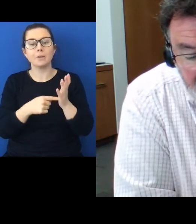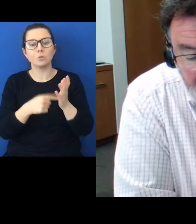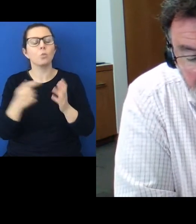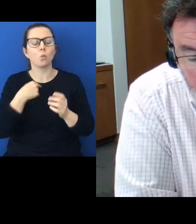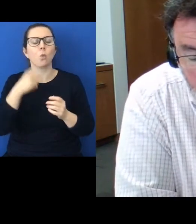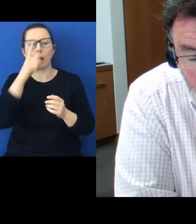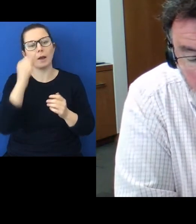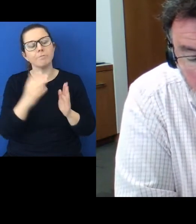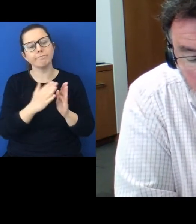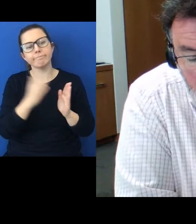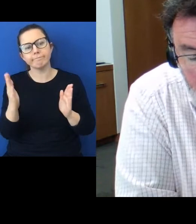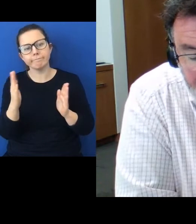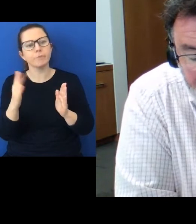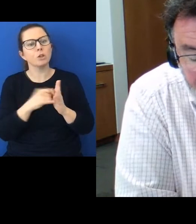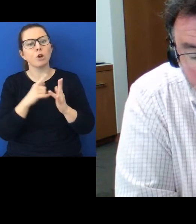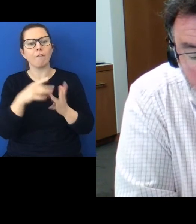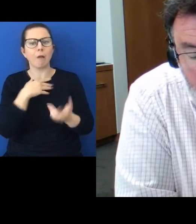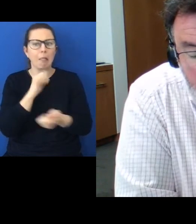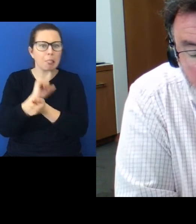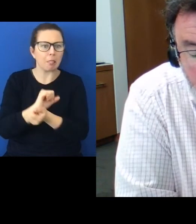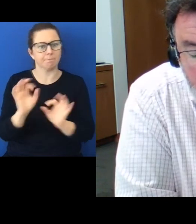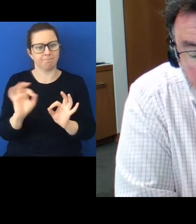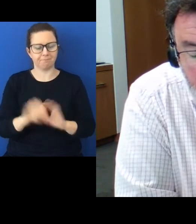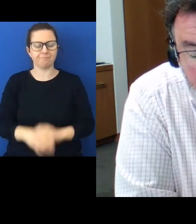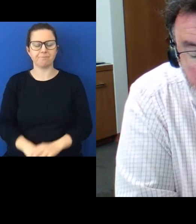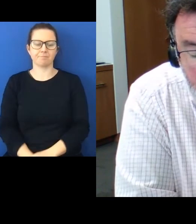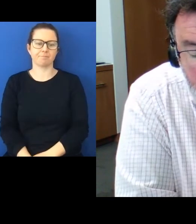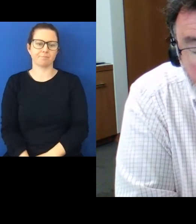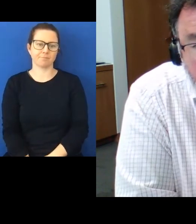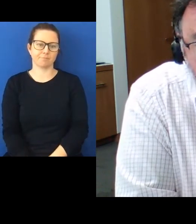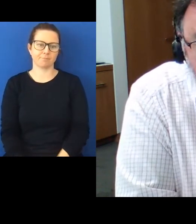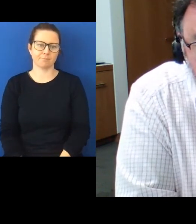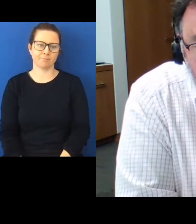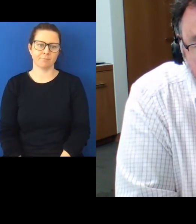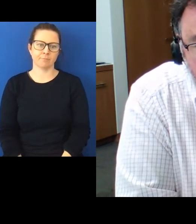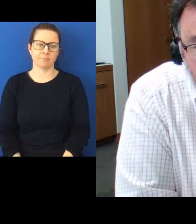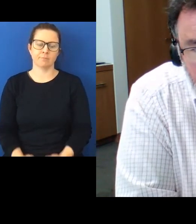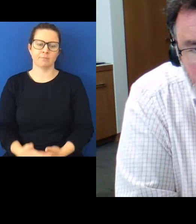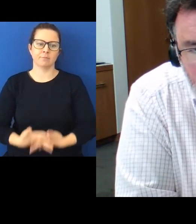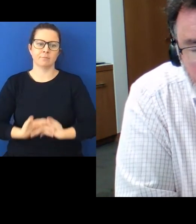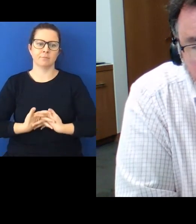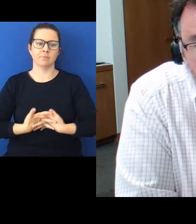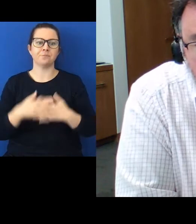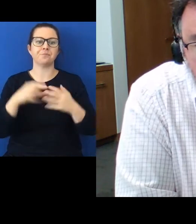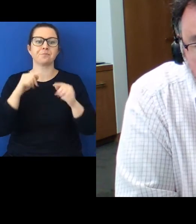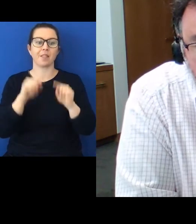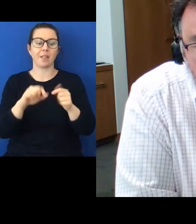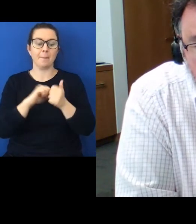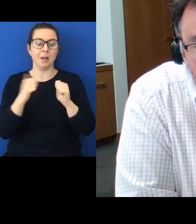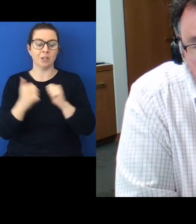don't feel constrained. Right. So, the partnership established between